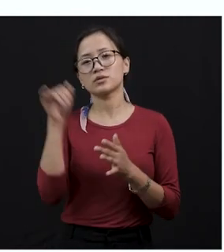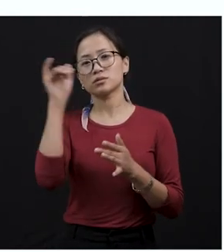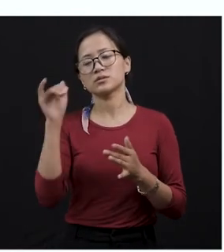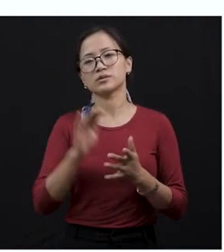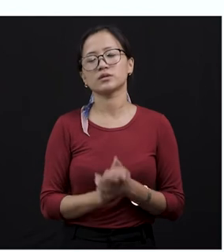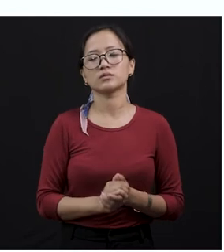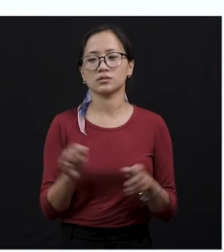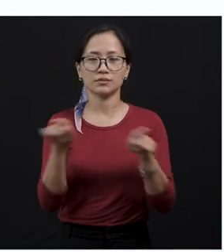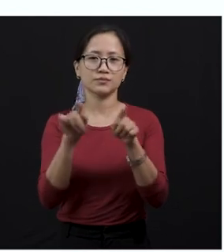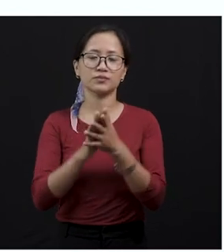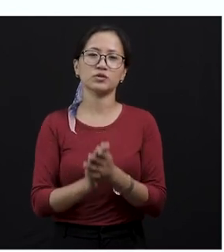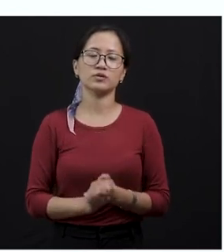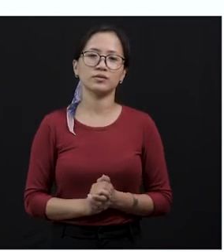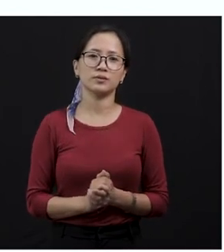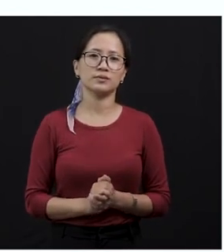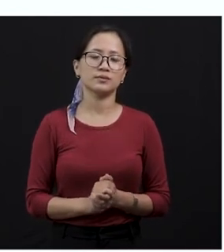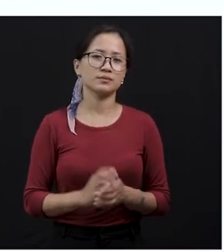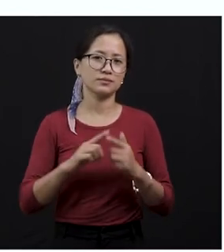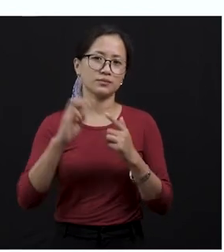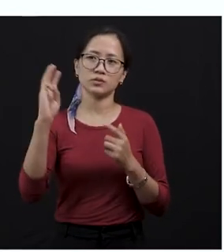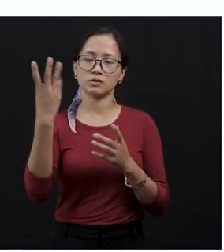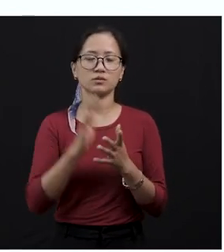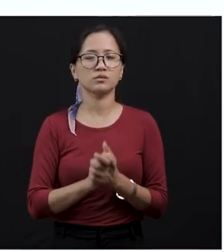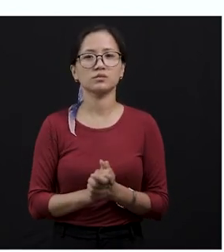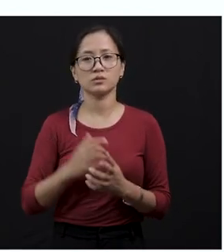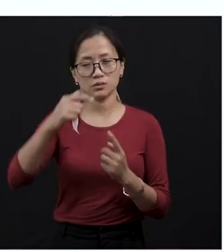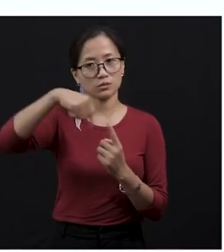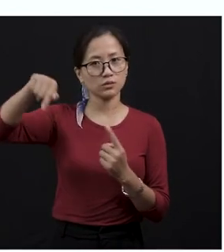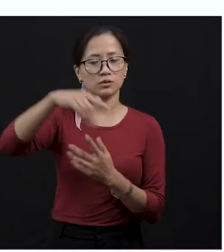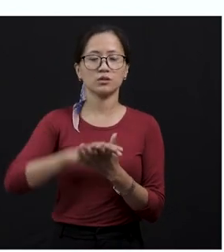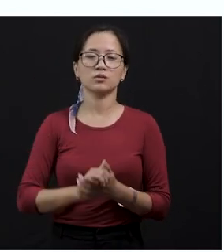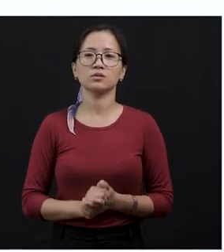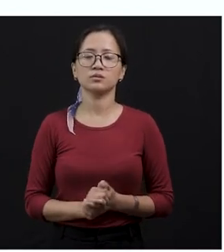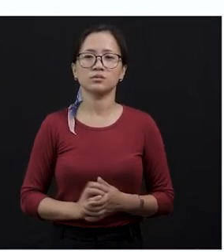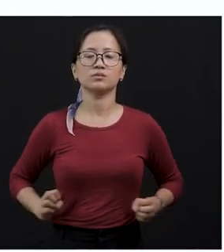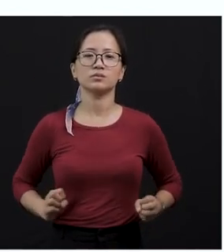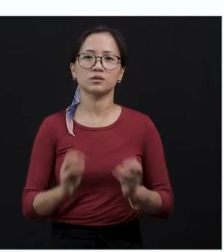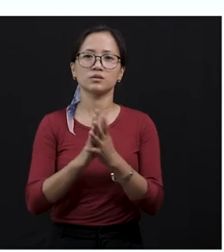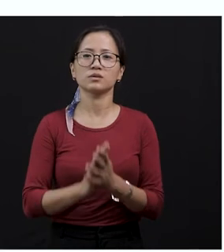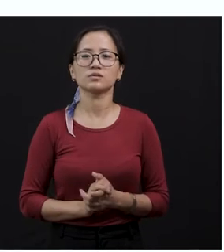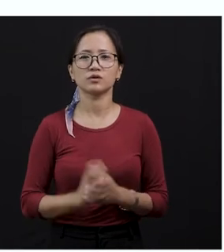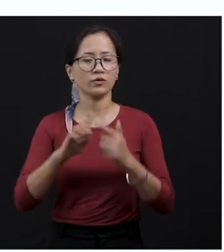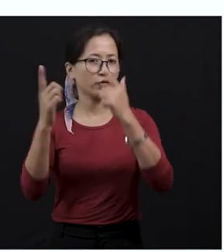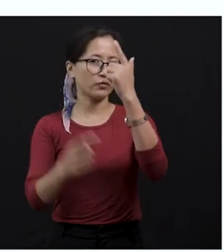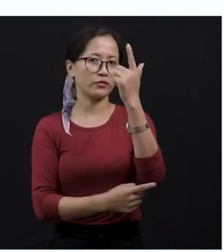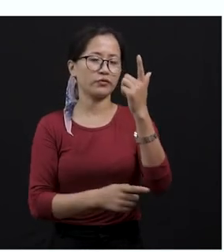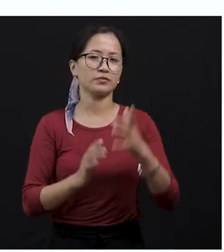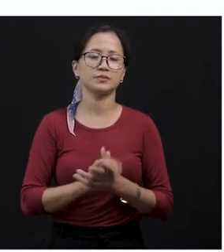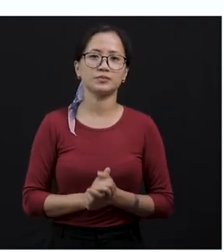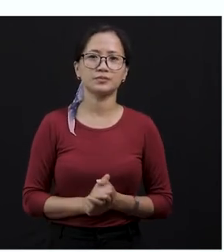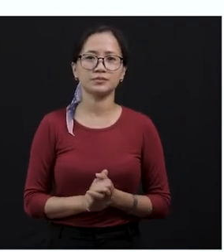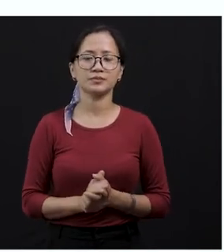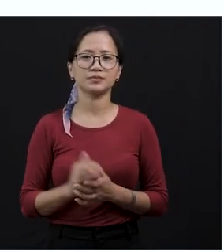bushes of the cactus. And the third round begins. This is going to be the final round, okay? The same course happened. The